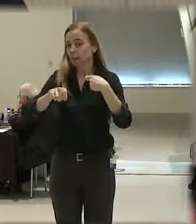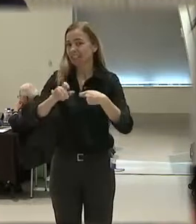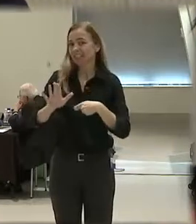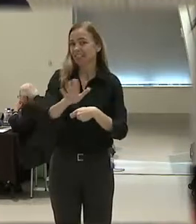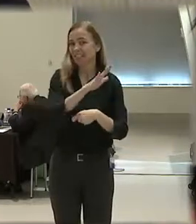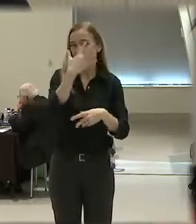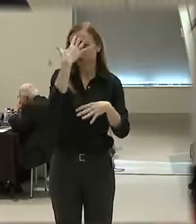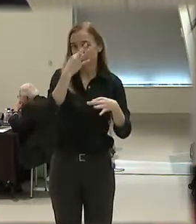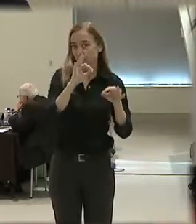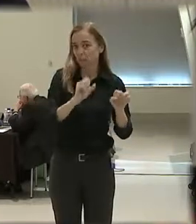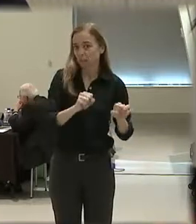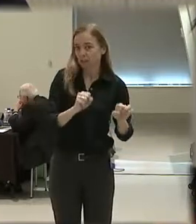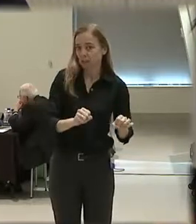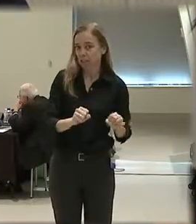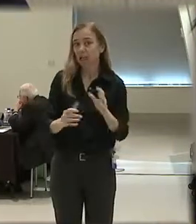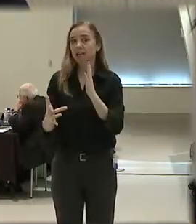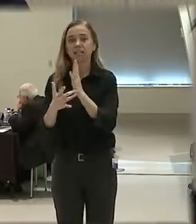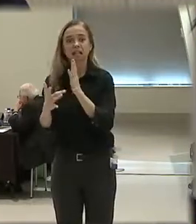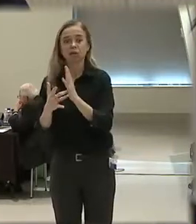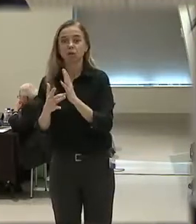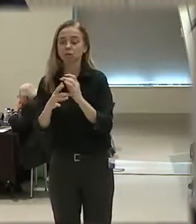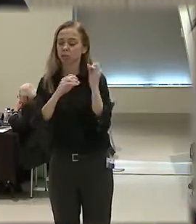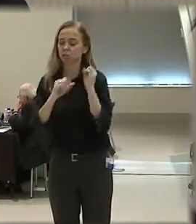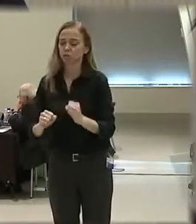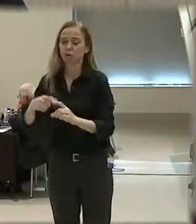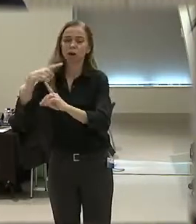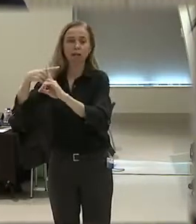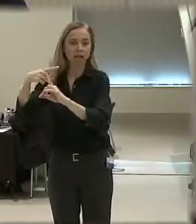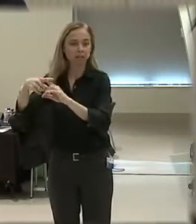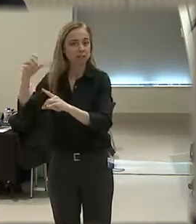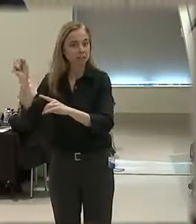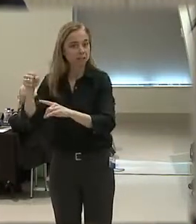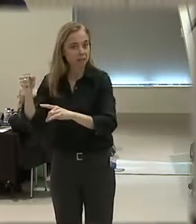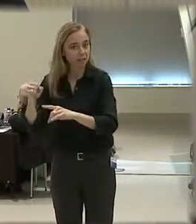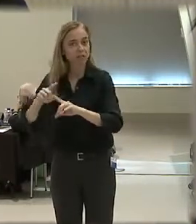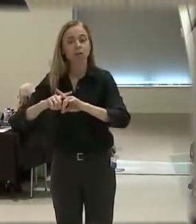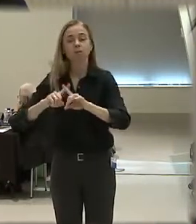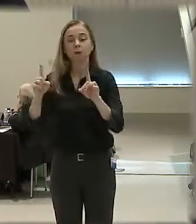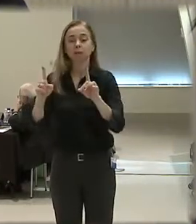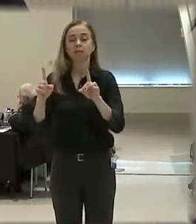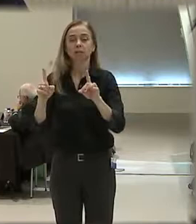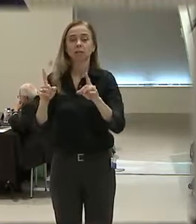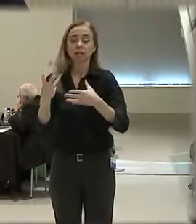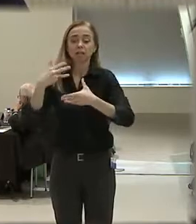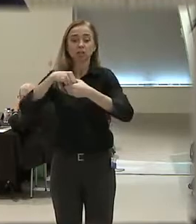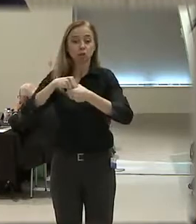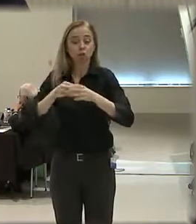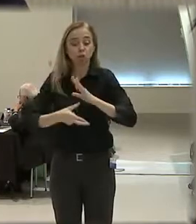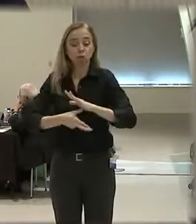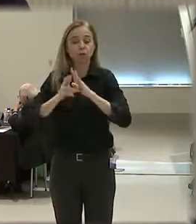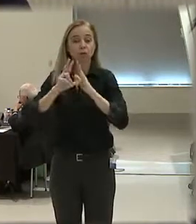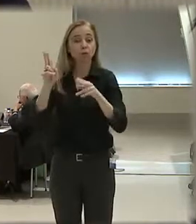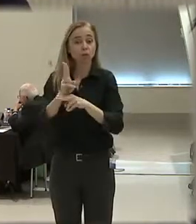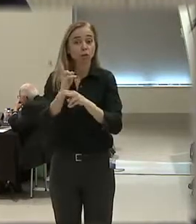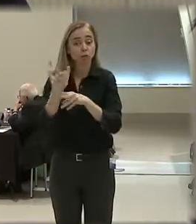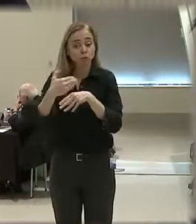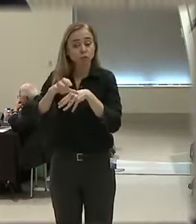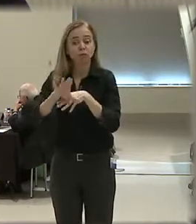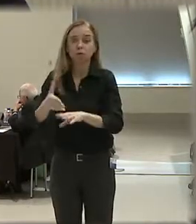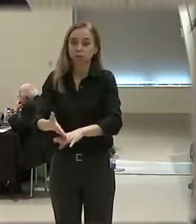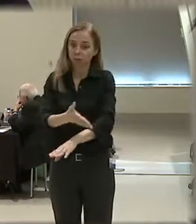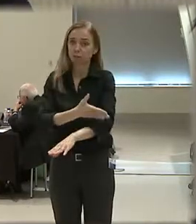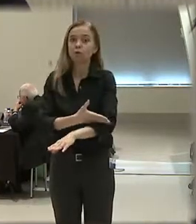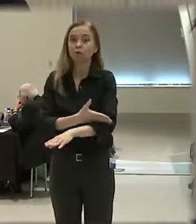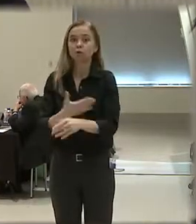judgment. Technology is a tremendous asset to law enforcement and to investigators, and internal reviews of use-of-force incidents have greatly improved